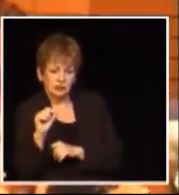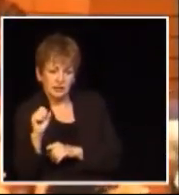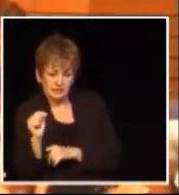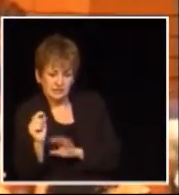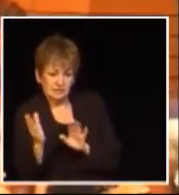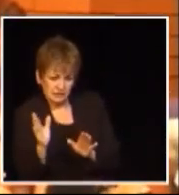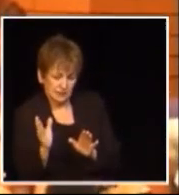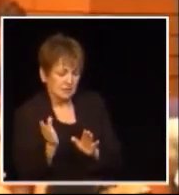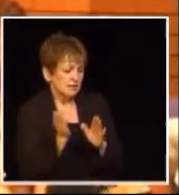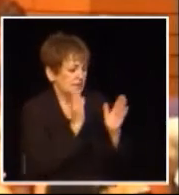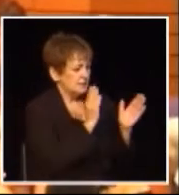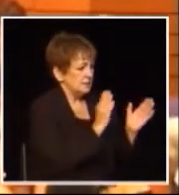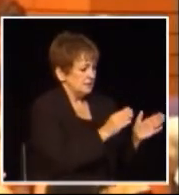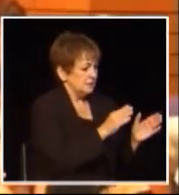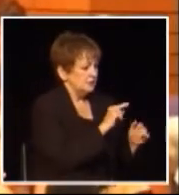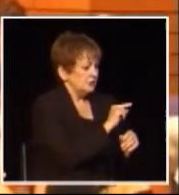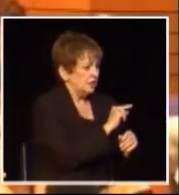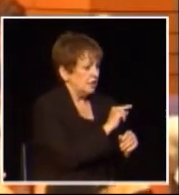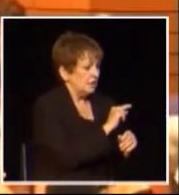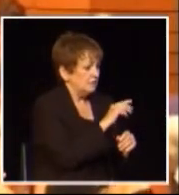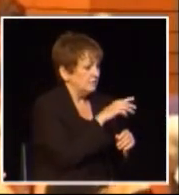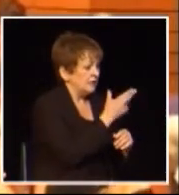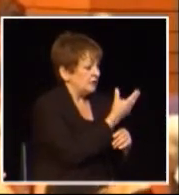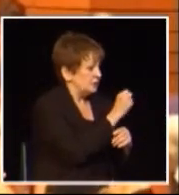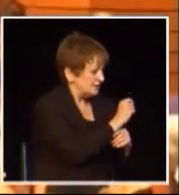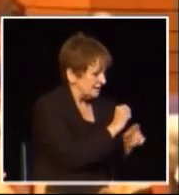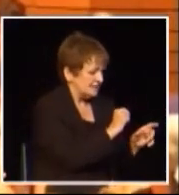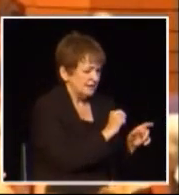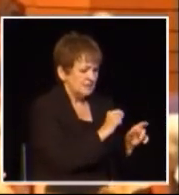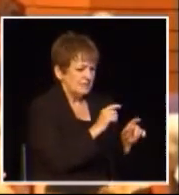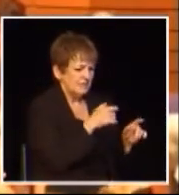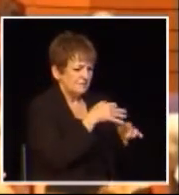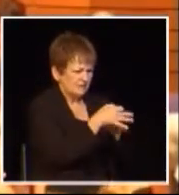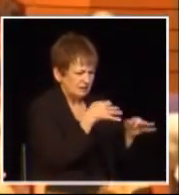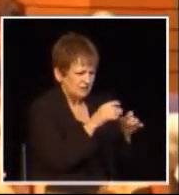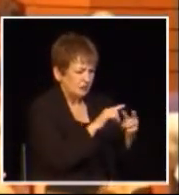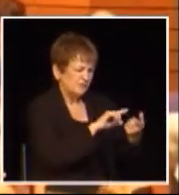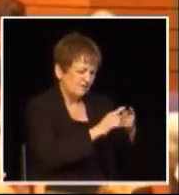system to people that aren't business owners such as my friends